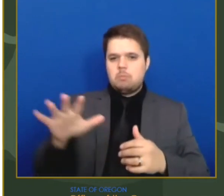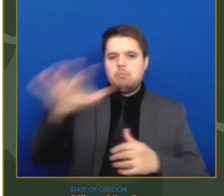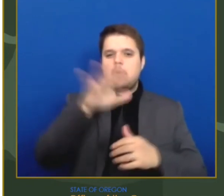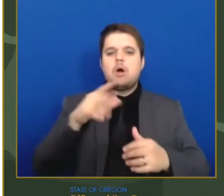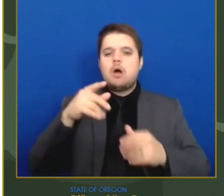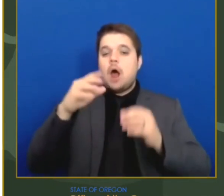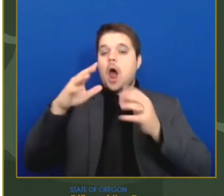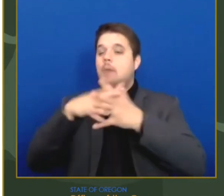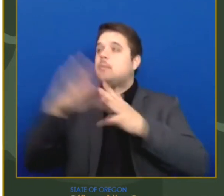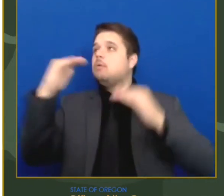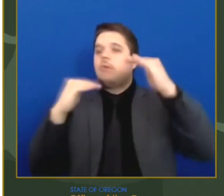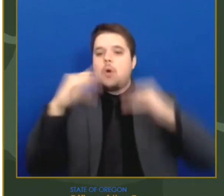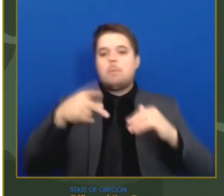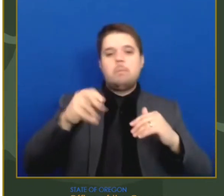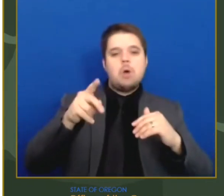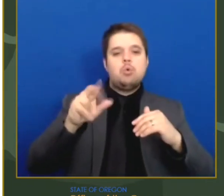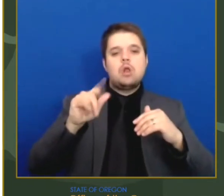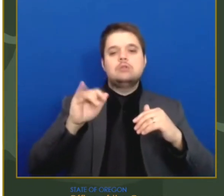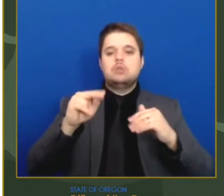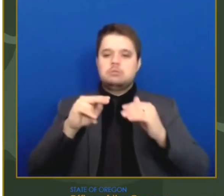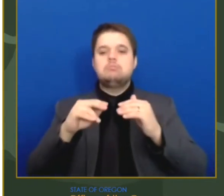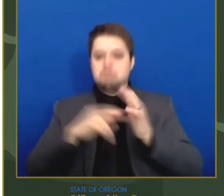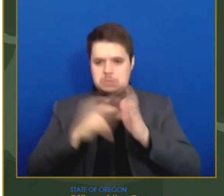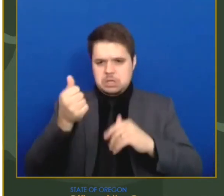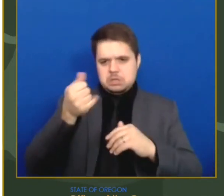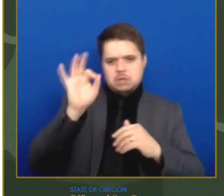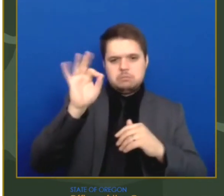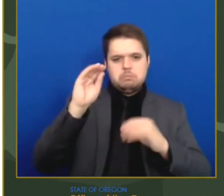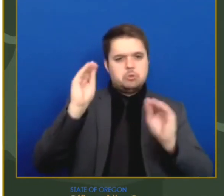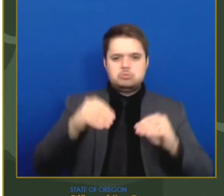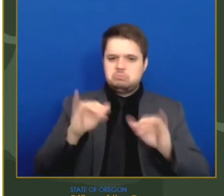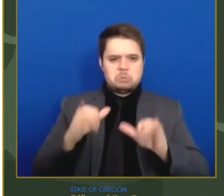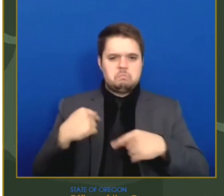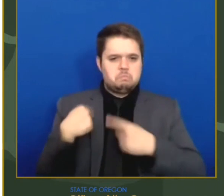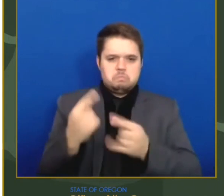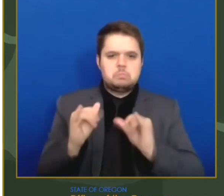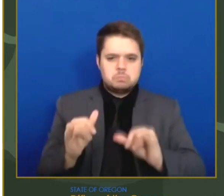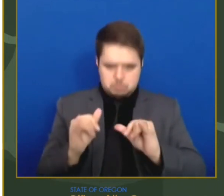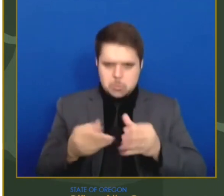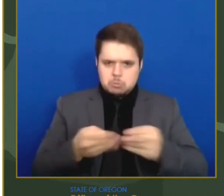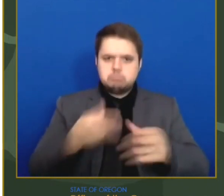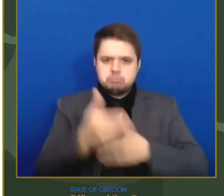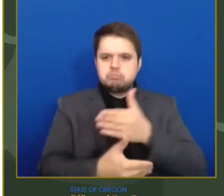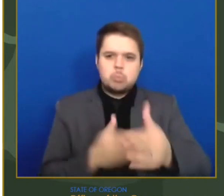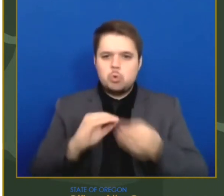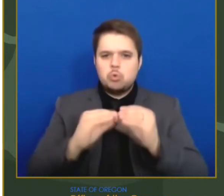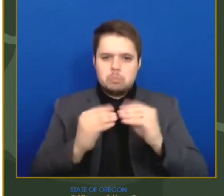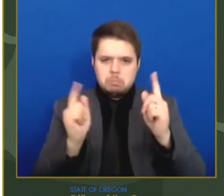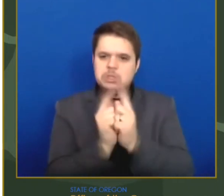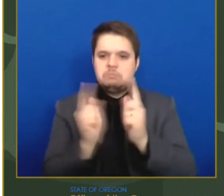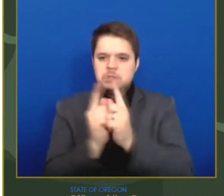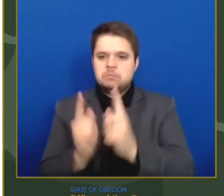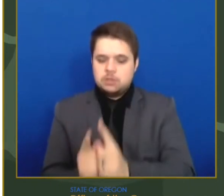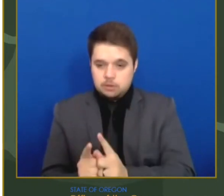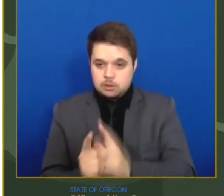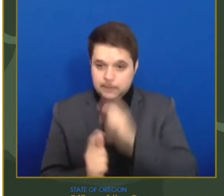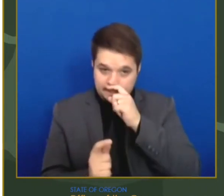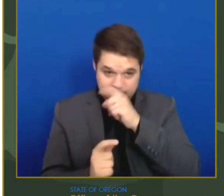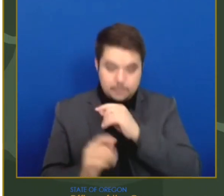Oregon has complete one or two dose vaccination series for 454